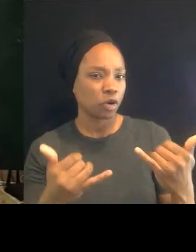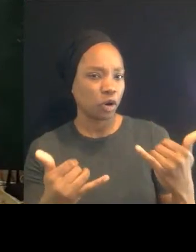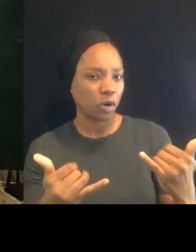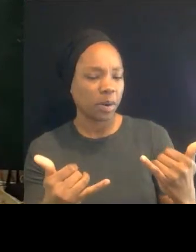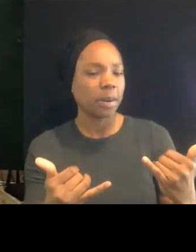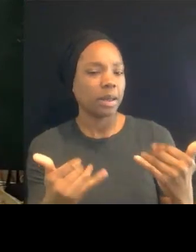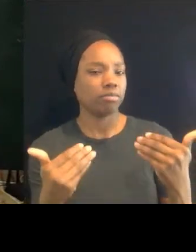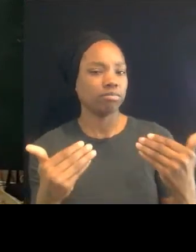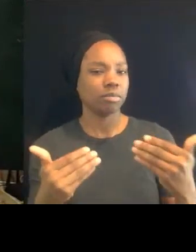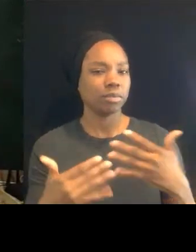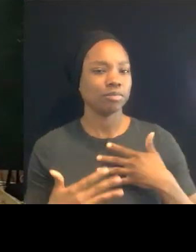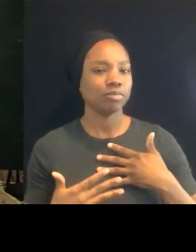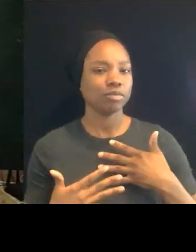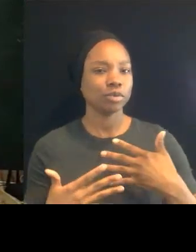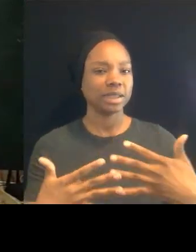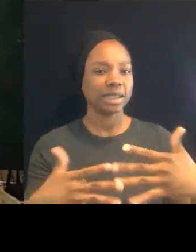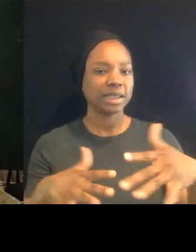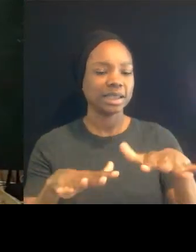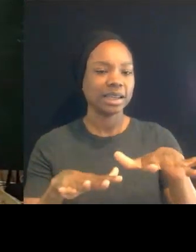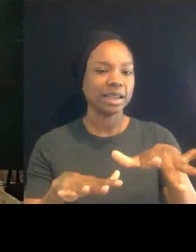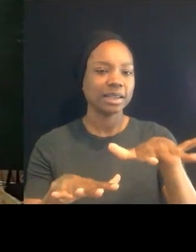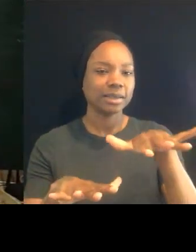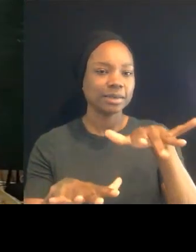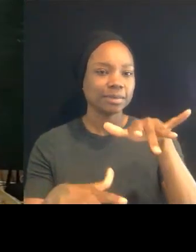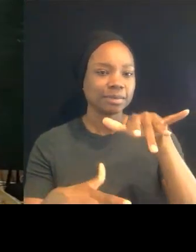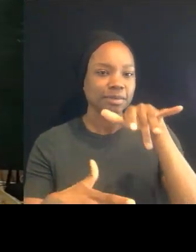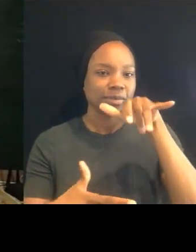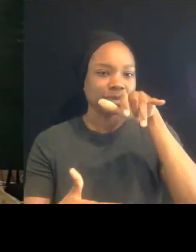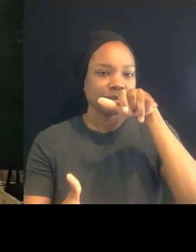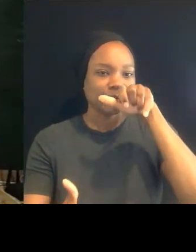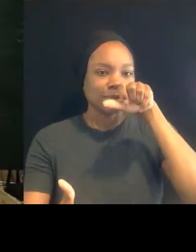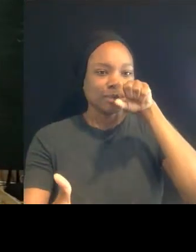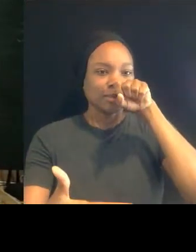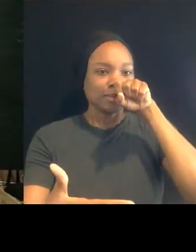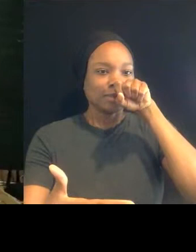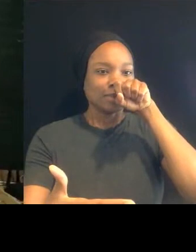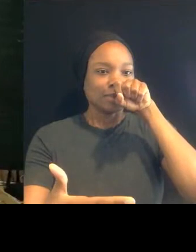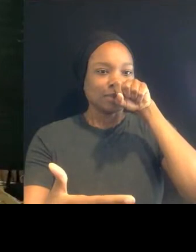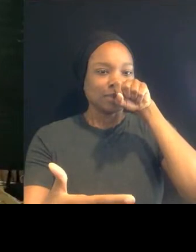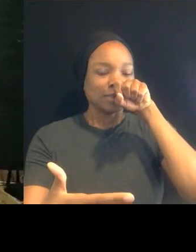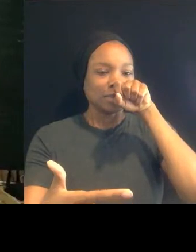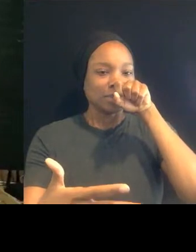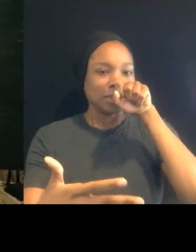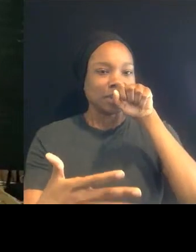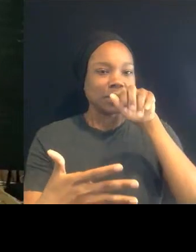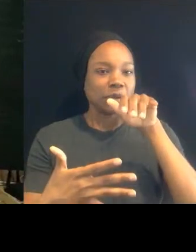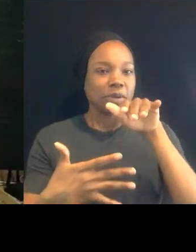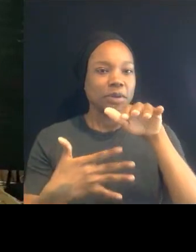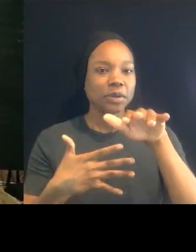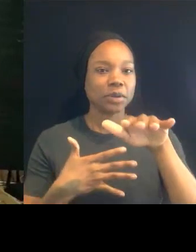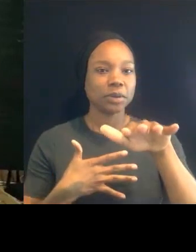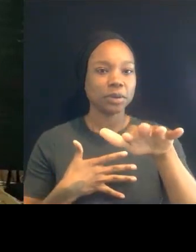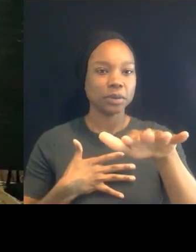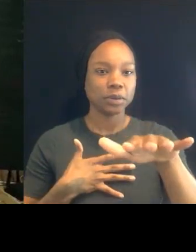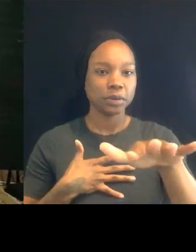through your mouth. Now, let's take another deep breath in together